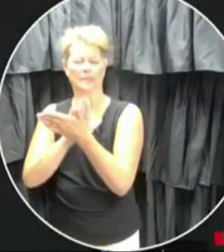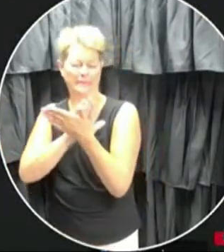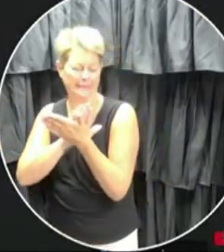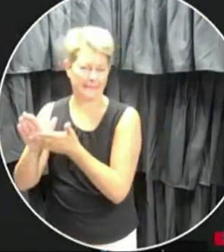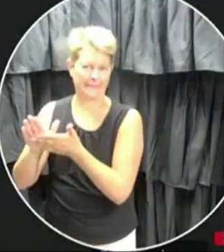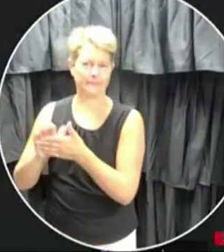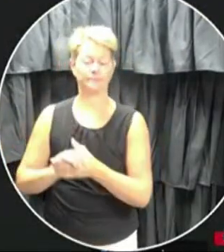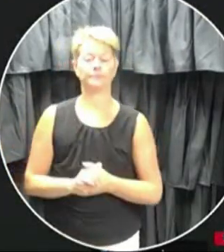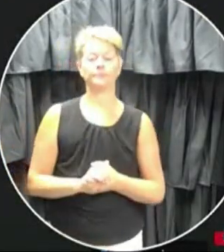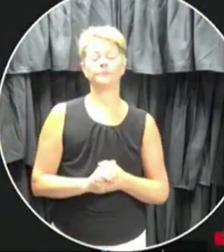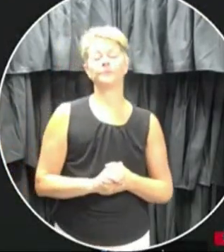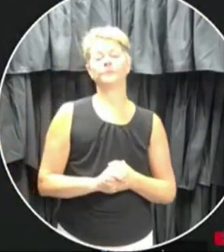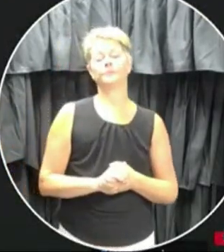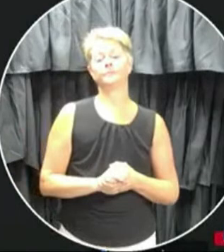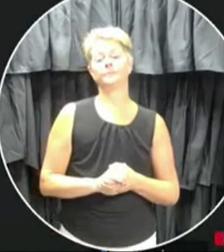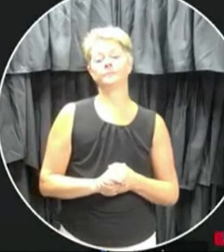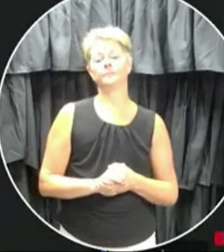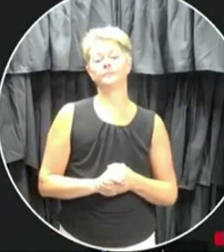Heather, any follow-up to that?